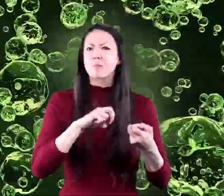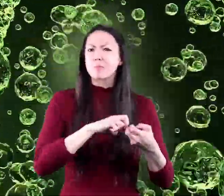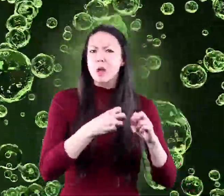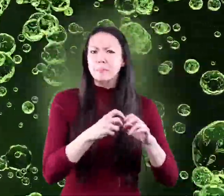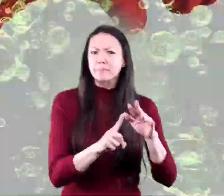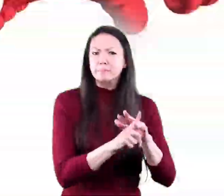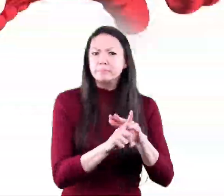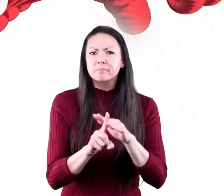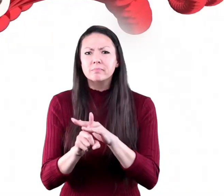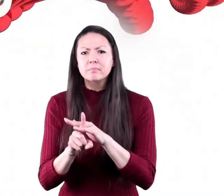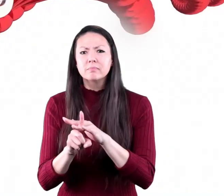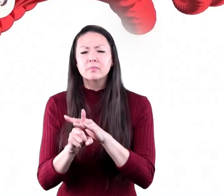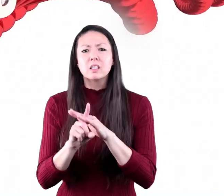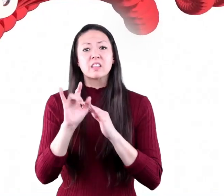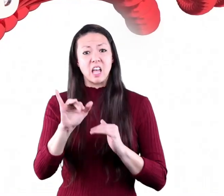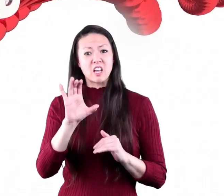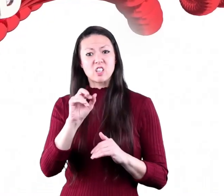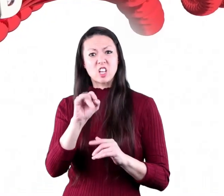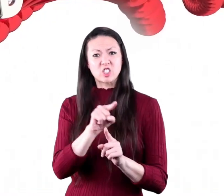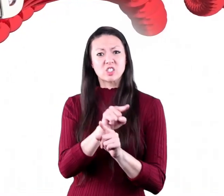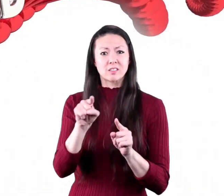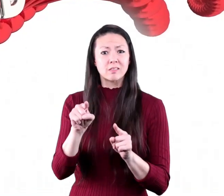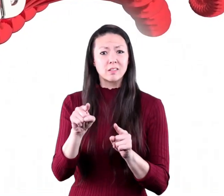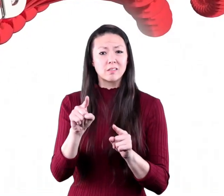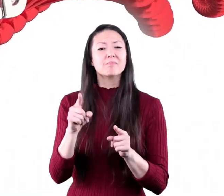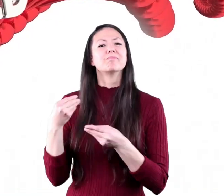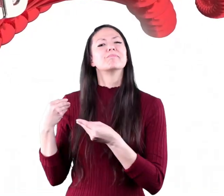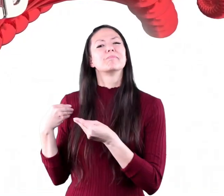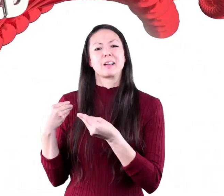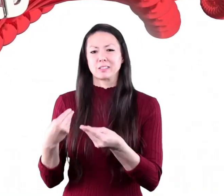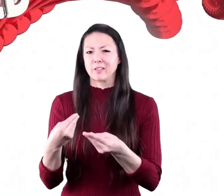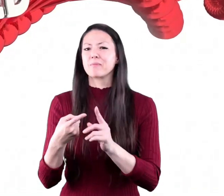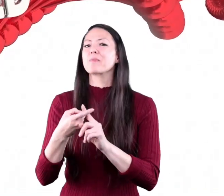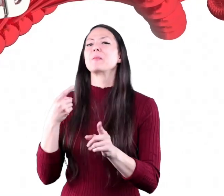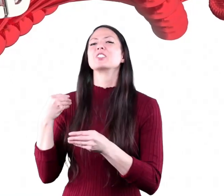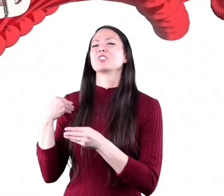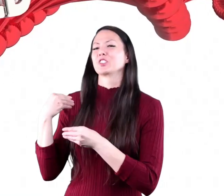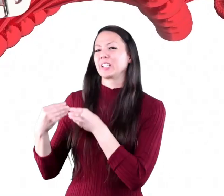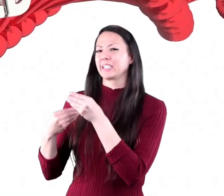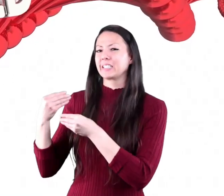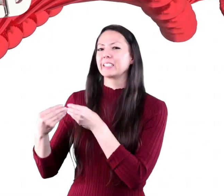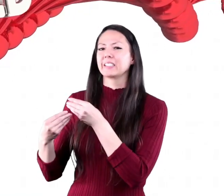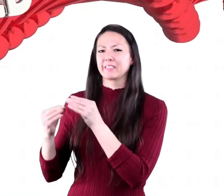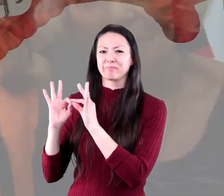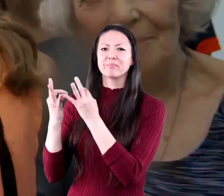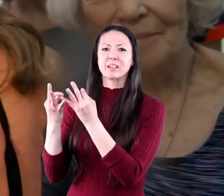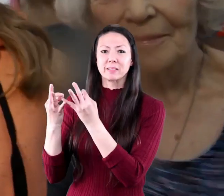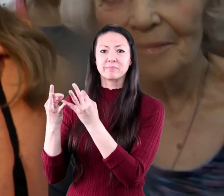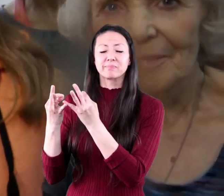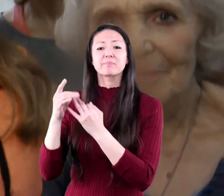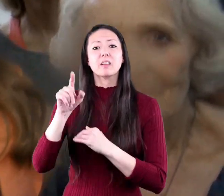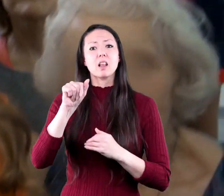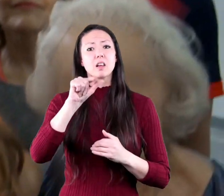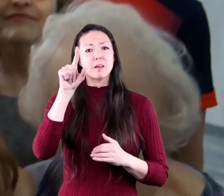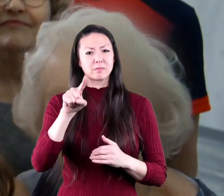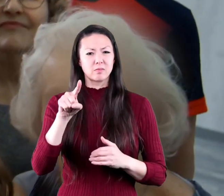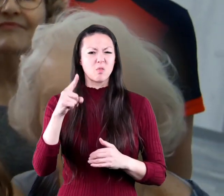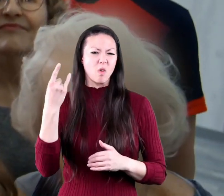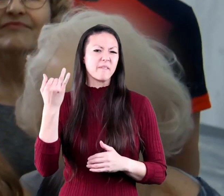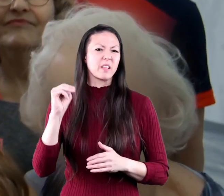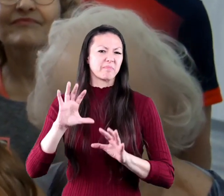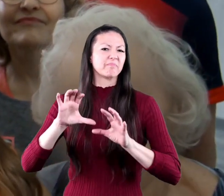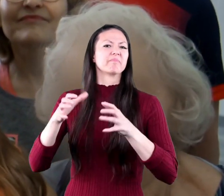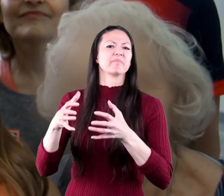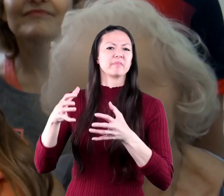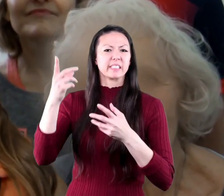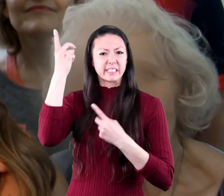those conditions can also be passed down to us through genetics Alzheimer's is one of those